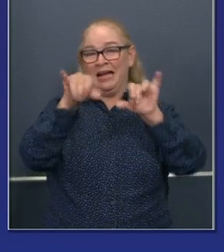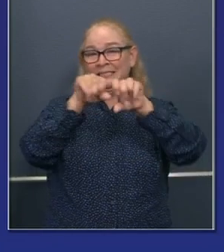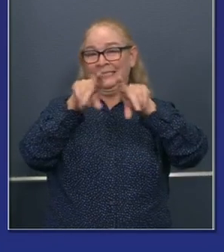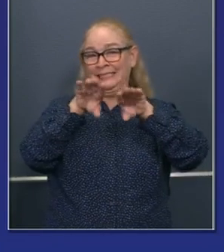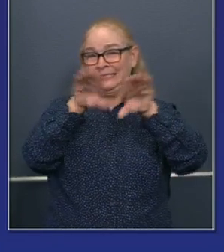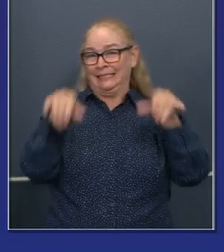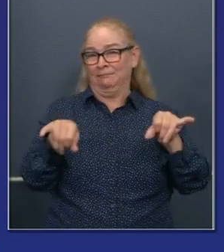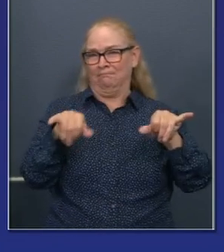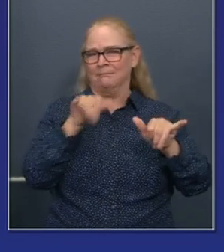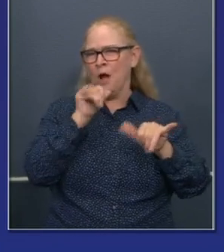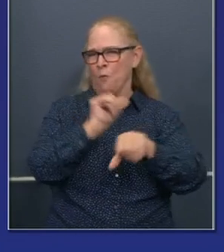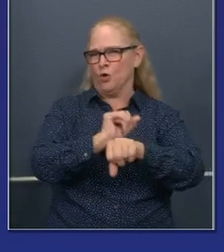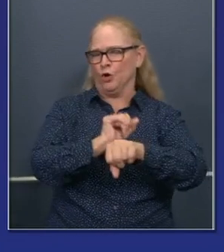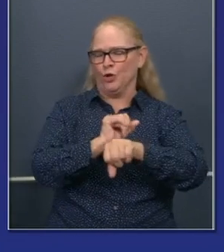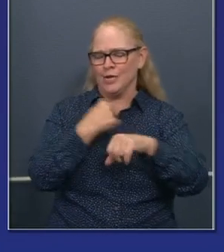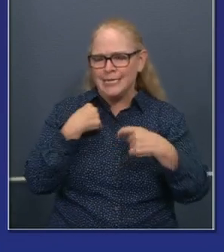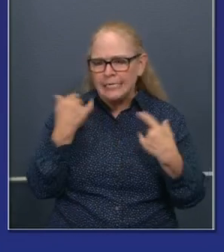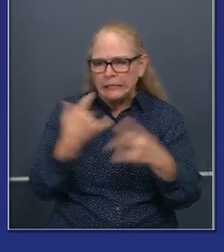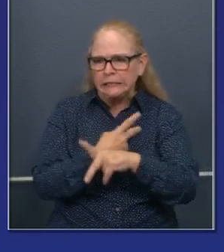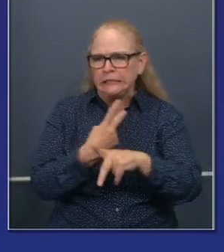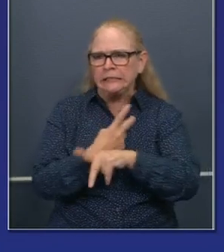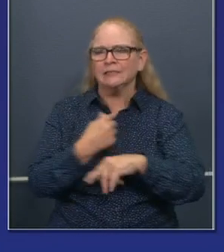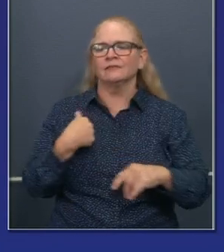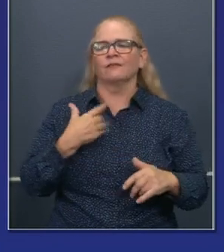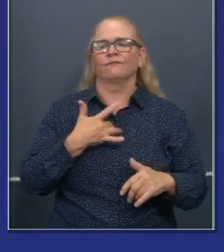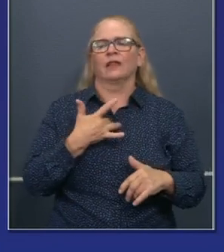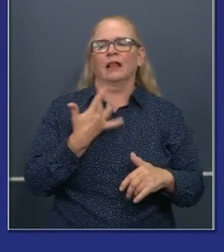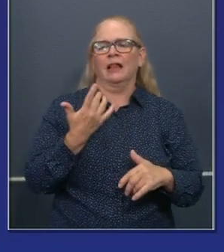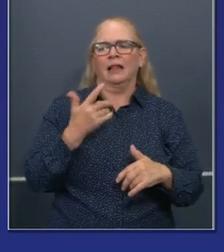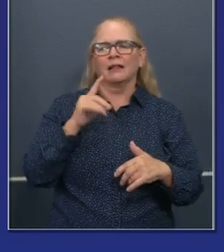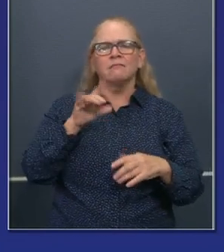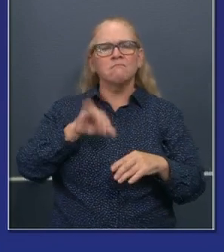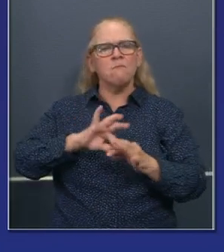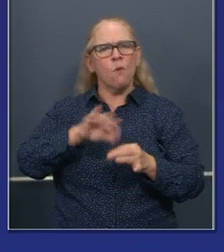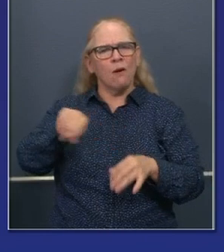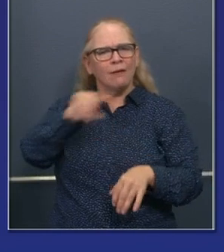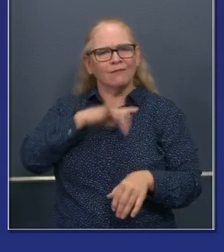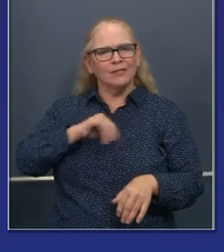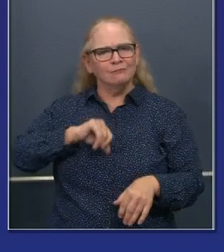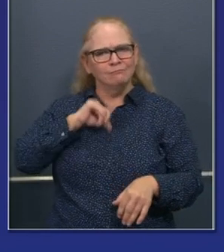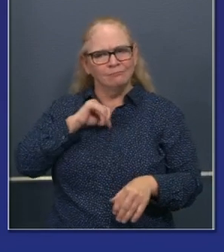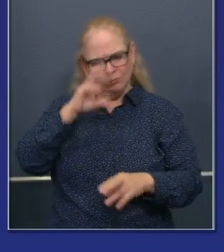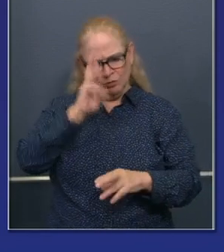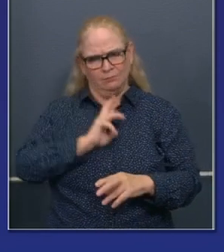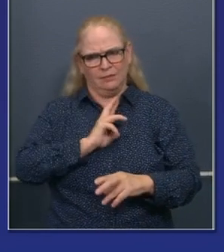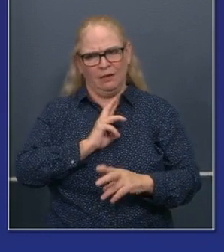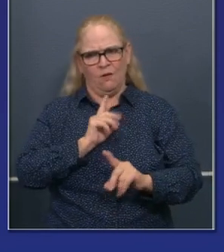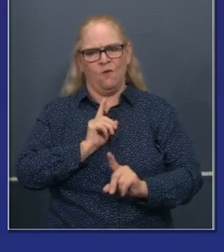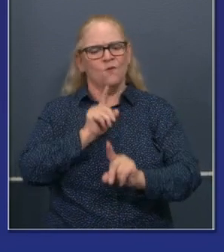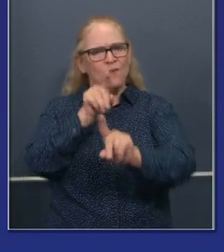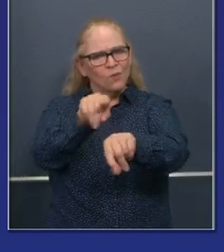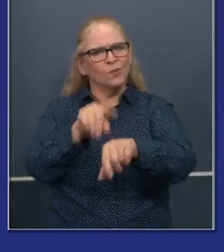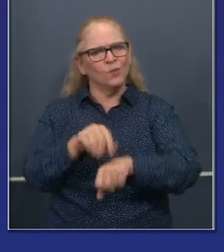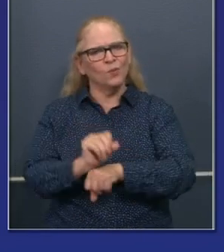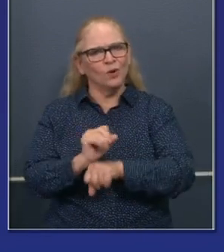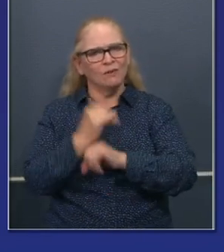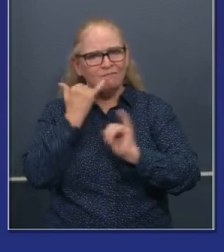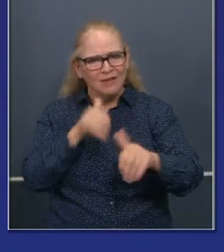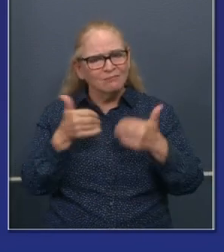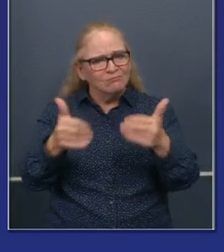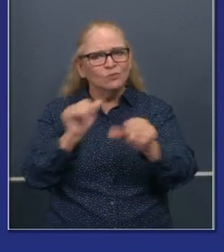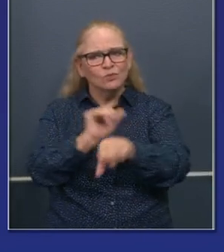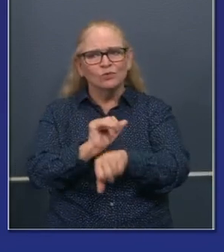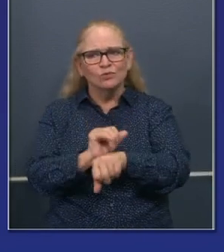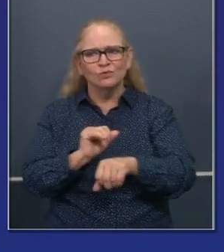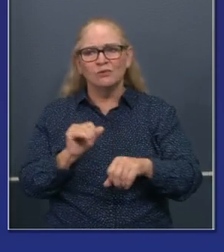dignity of work, dignity of being employed that the 99% of workers prefer. Uh, and I just want folks to